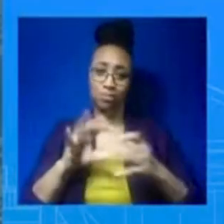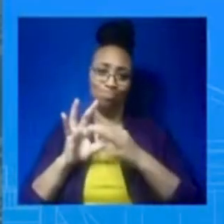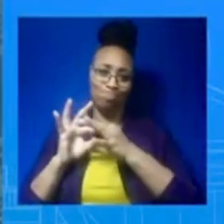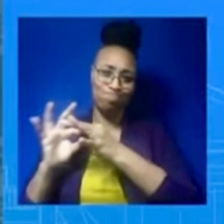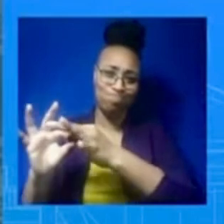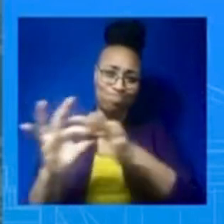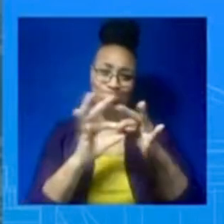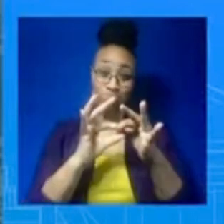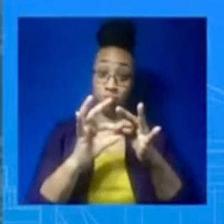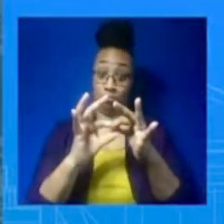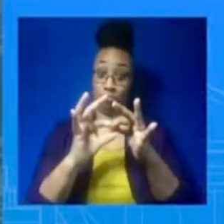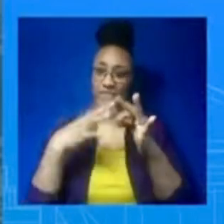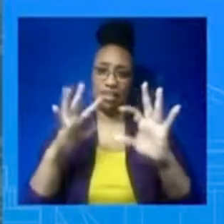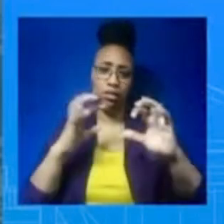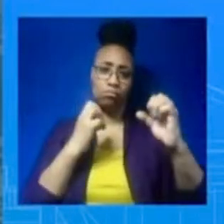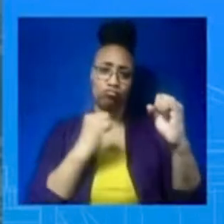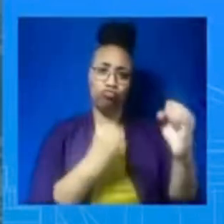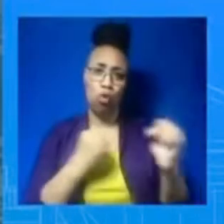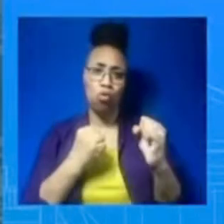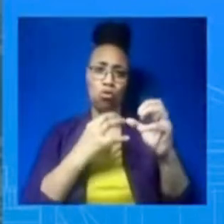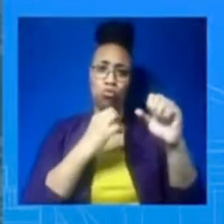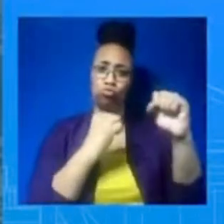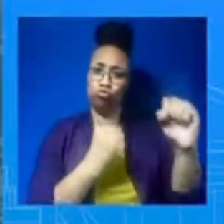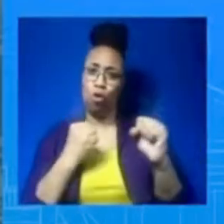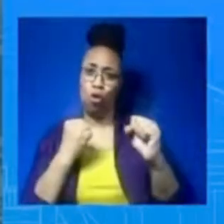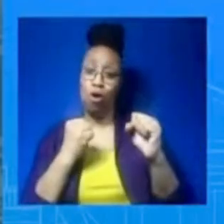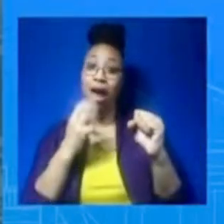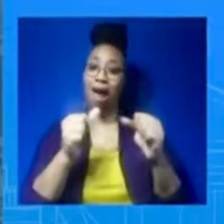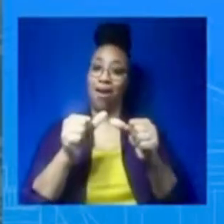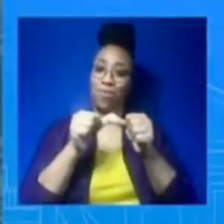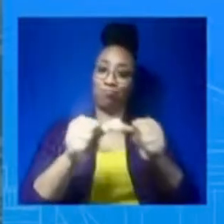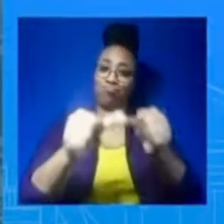Thank you. You've also been on Ukraine yet. Did one?